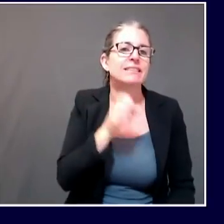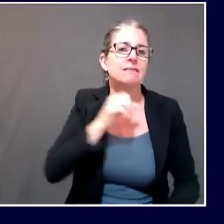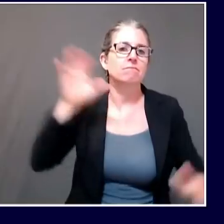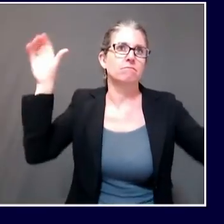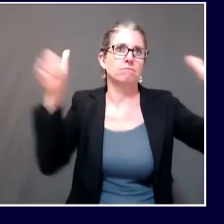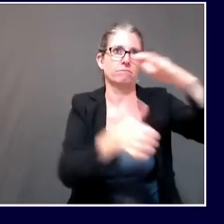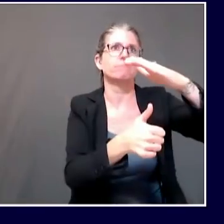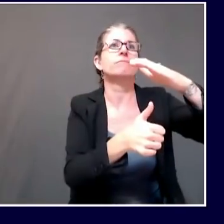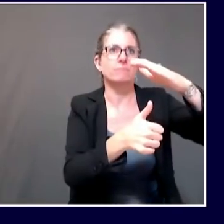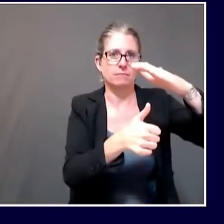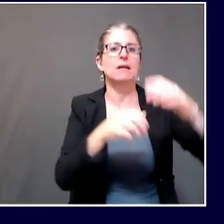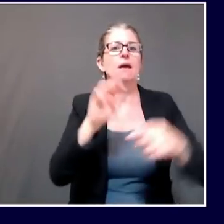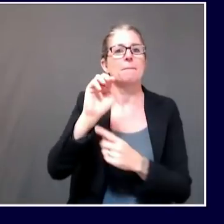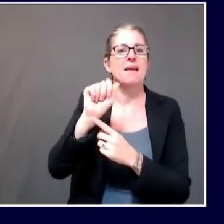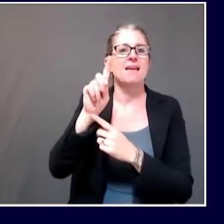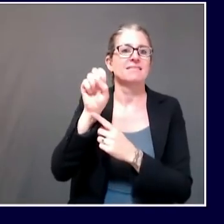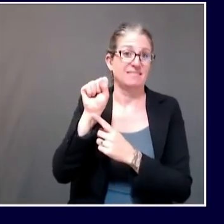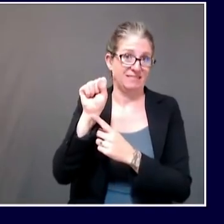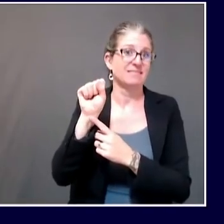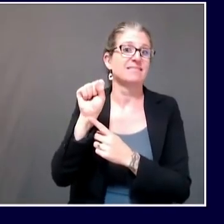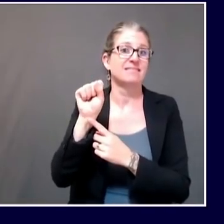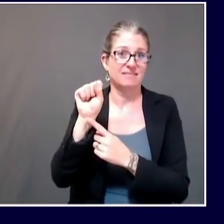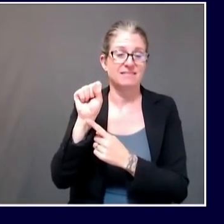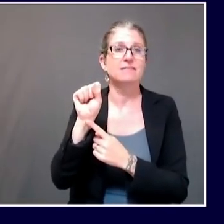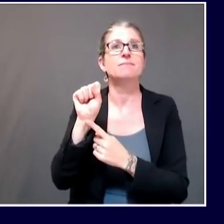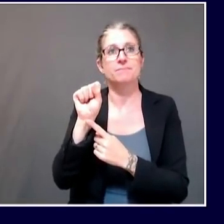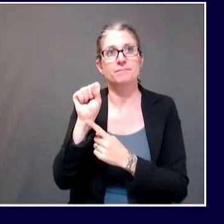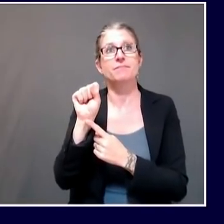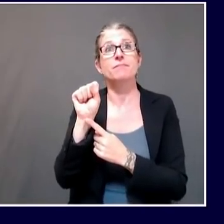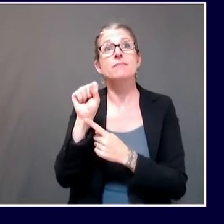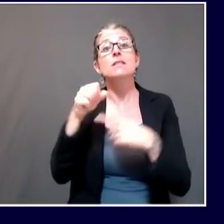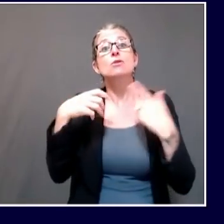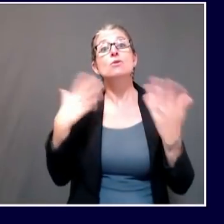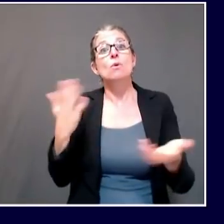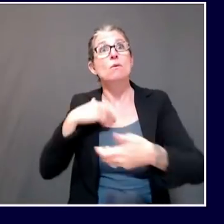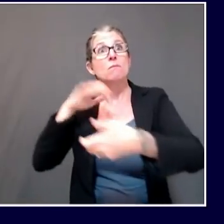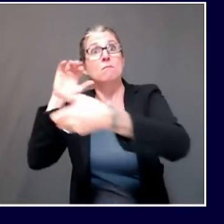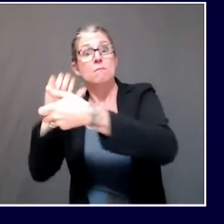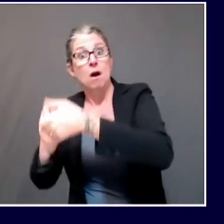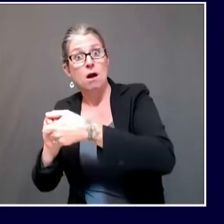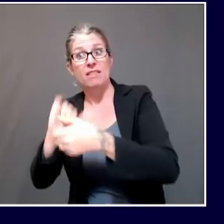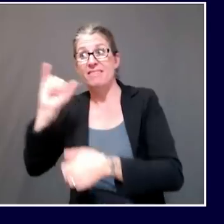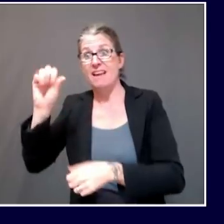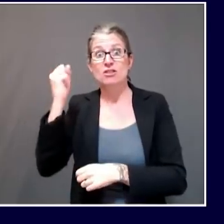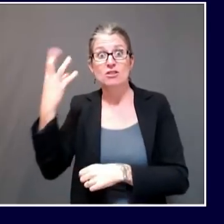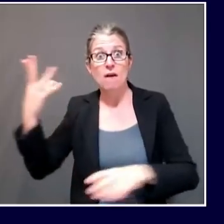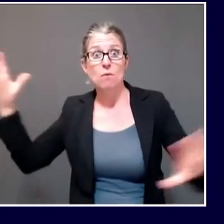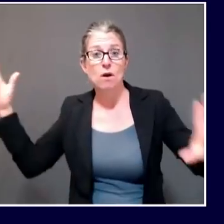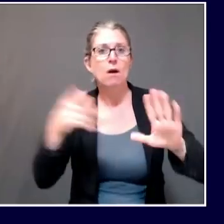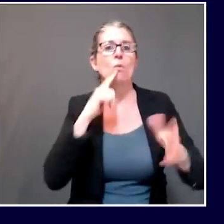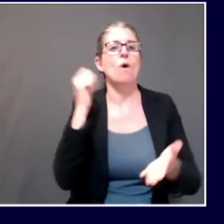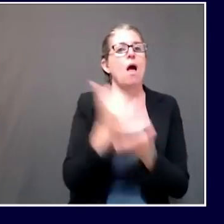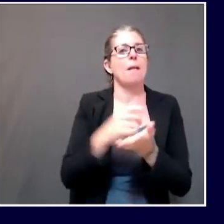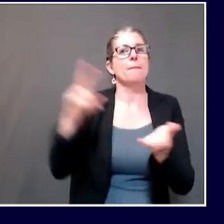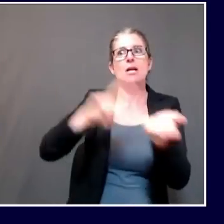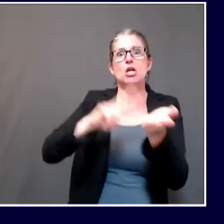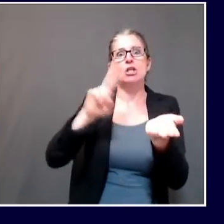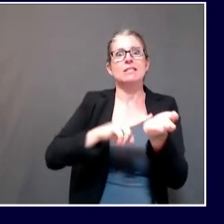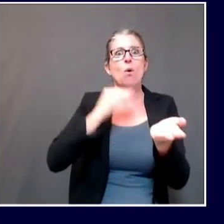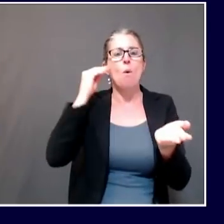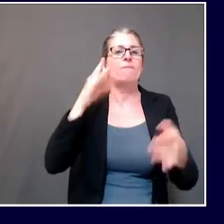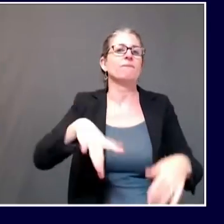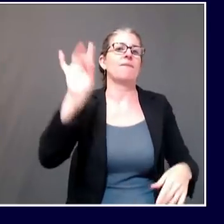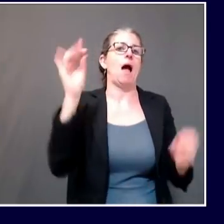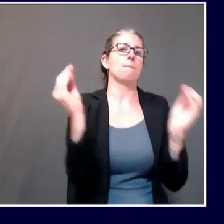in the near future. With that, I'll turn it back over to Dr. Shah for questions. Great. Thank you, Commissioner. We will now turn to our